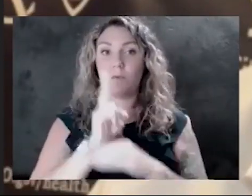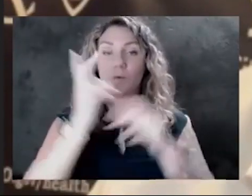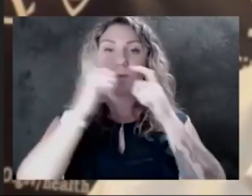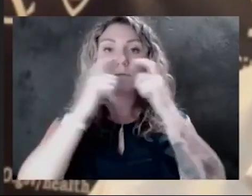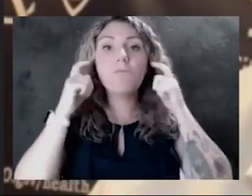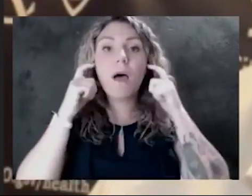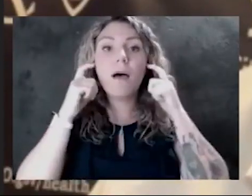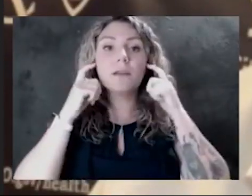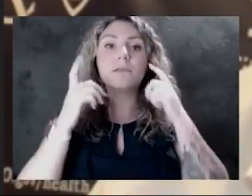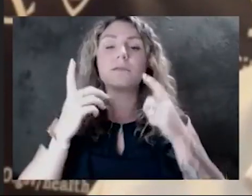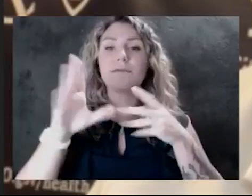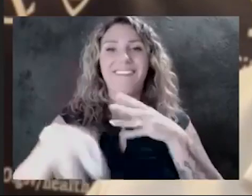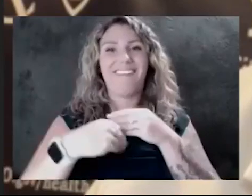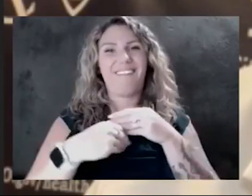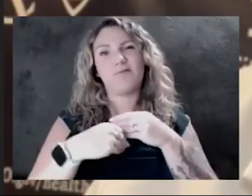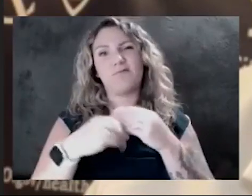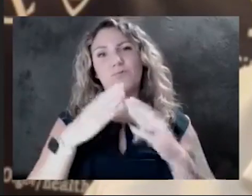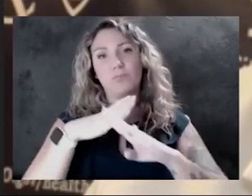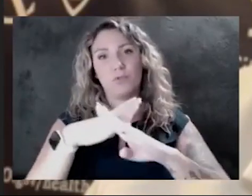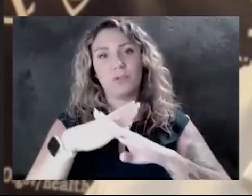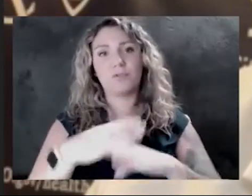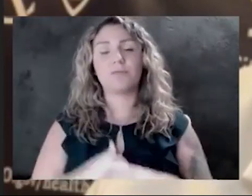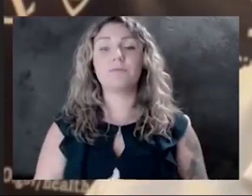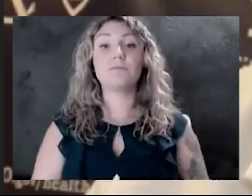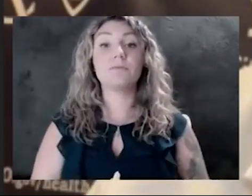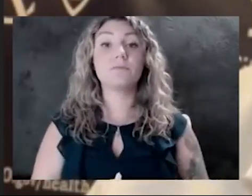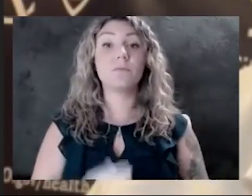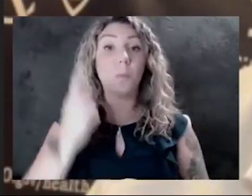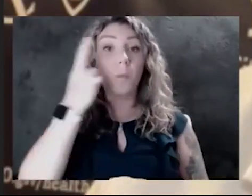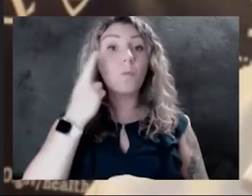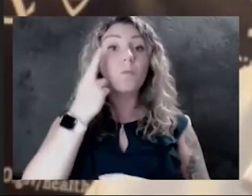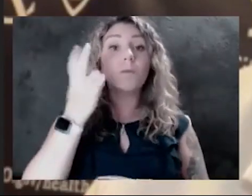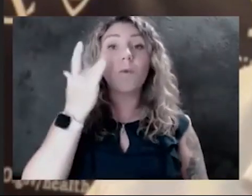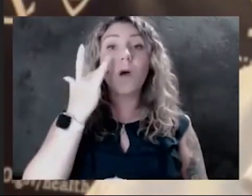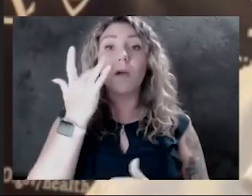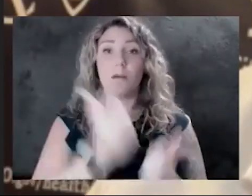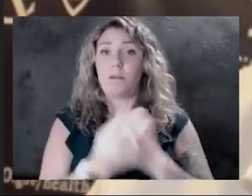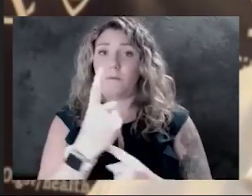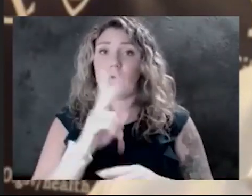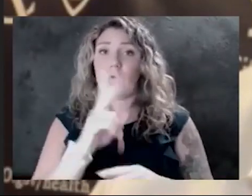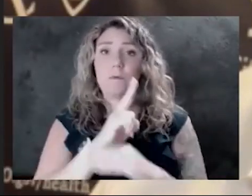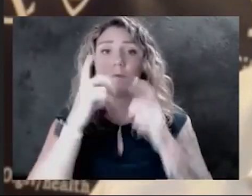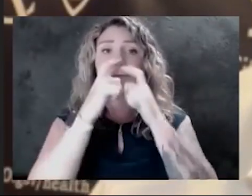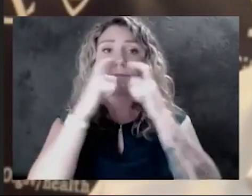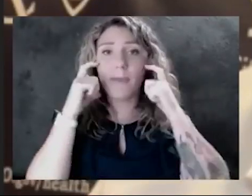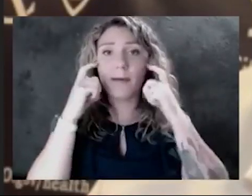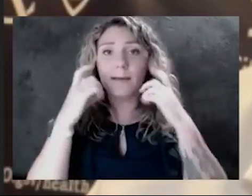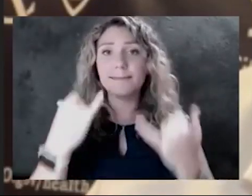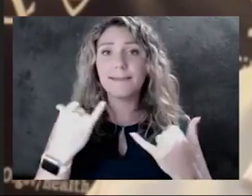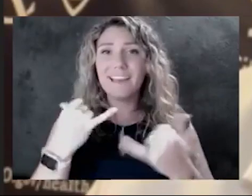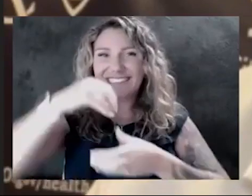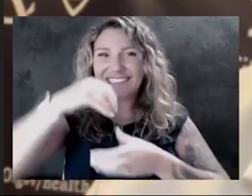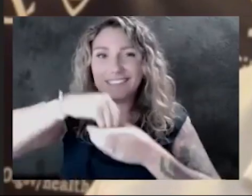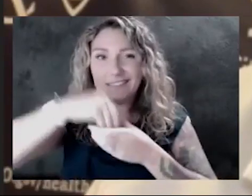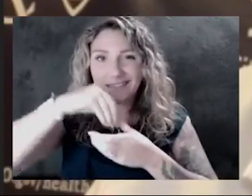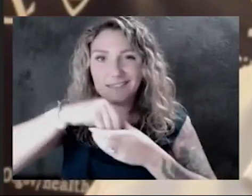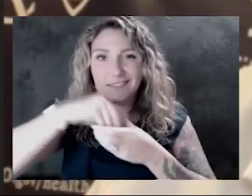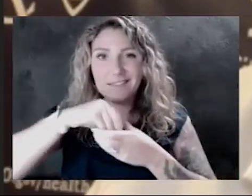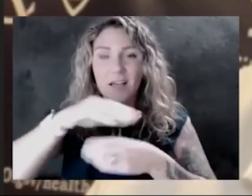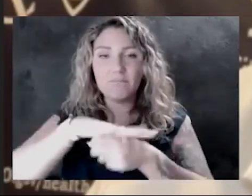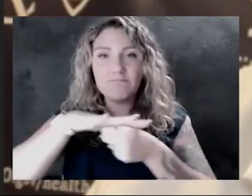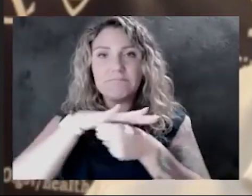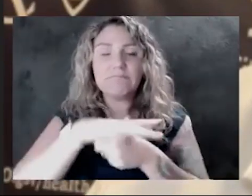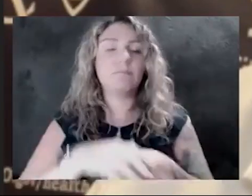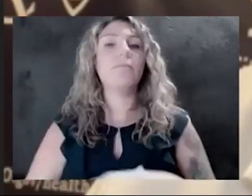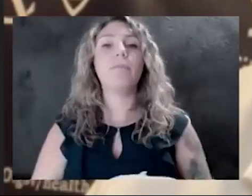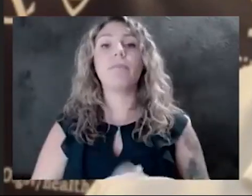extra protection. The reason that we're also want everybody to wear a mask now in indoor settings is there are folks